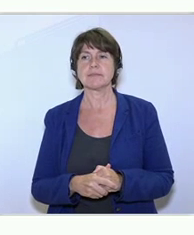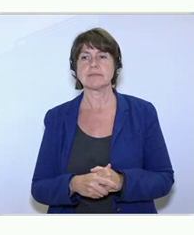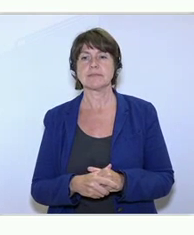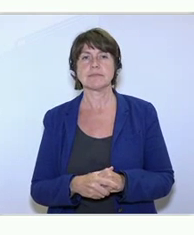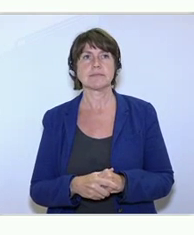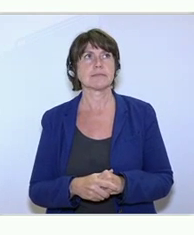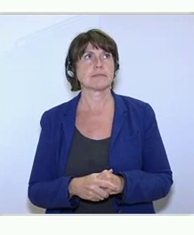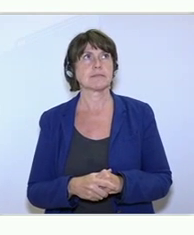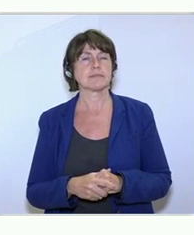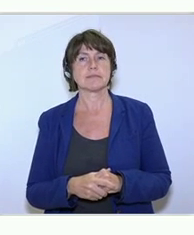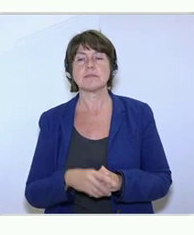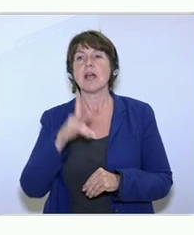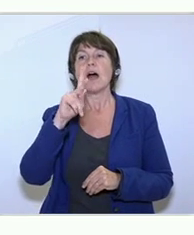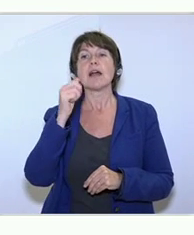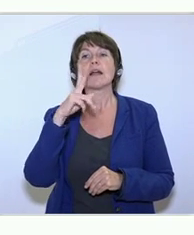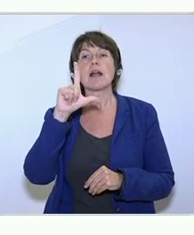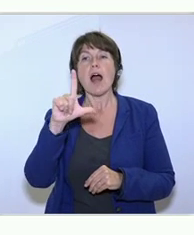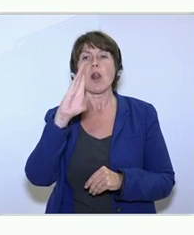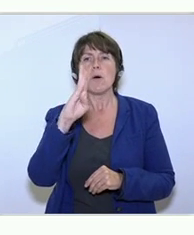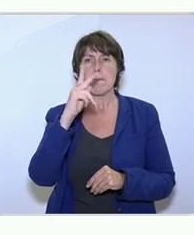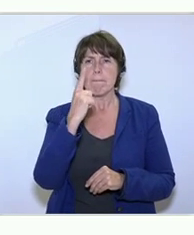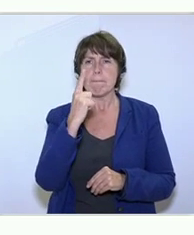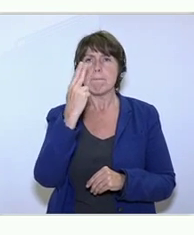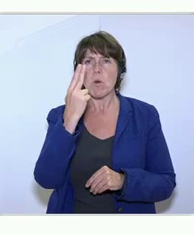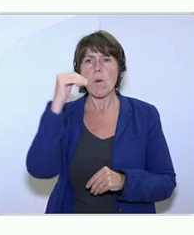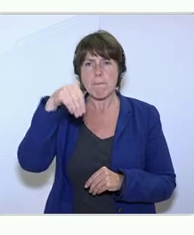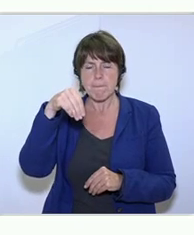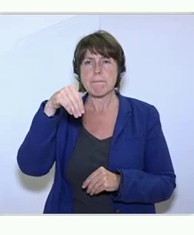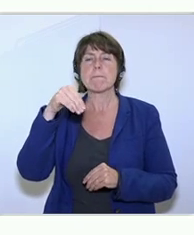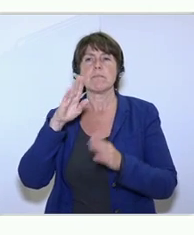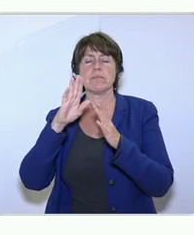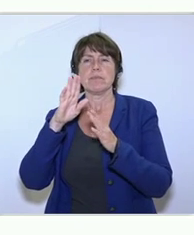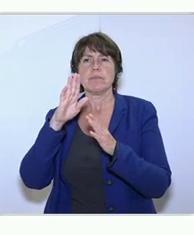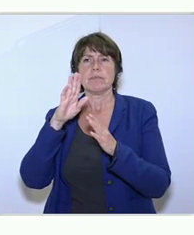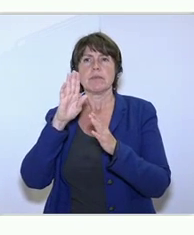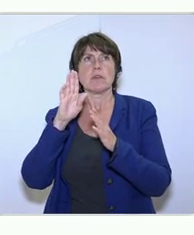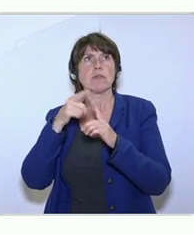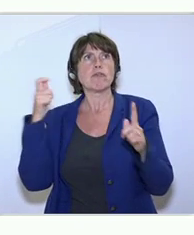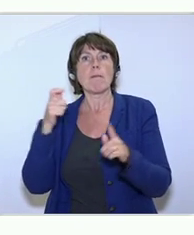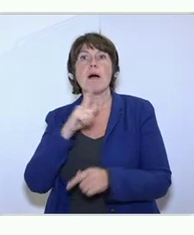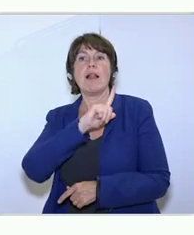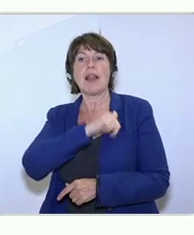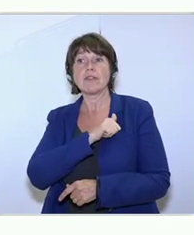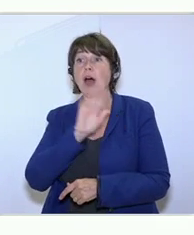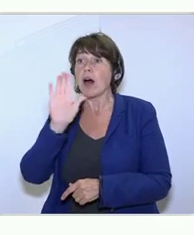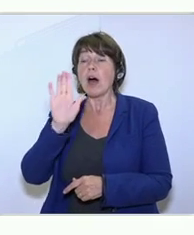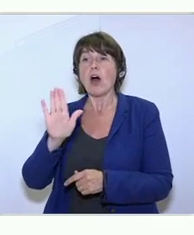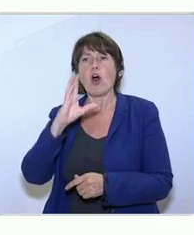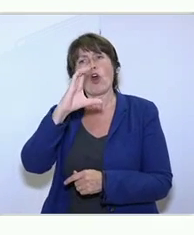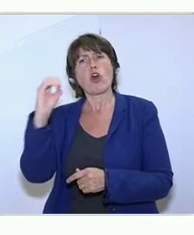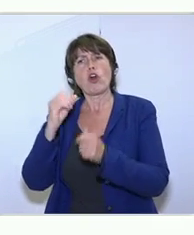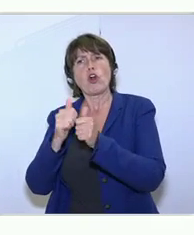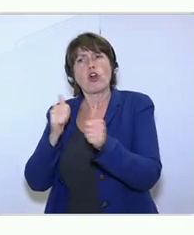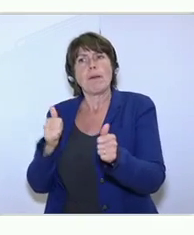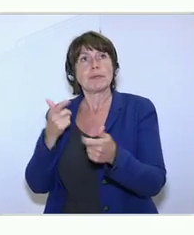Karl Blumenthal, startup entrepreneur from Latvia. And what's your company? Tell us. We'd like to